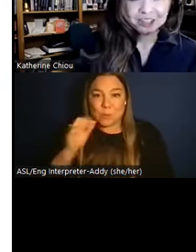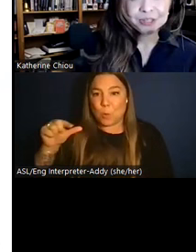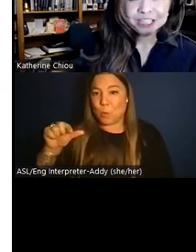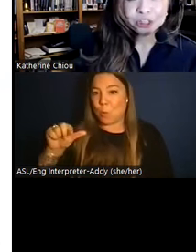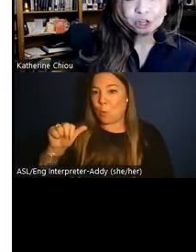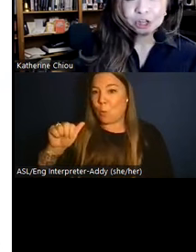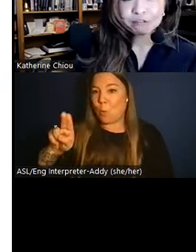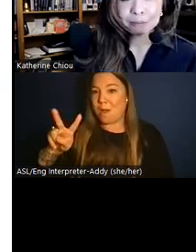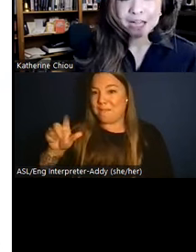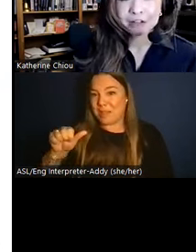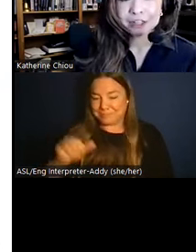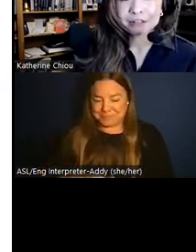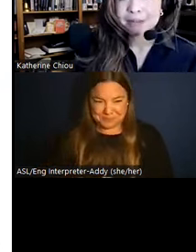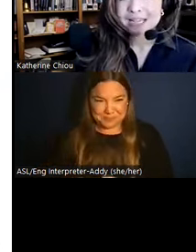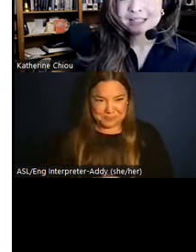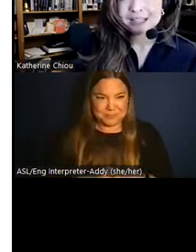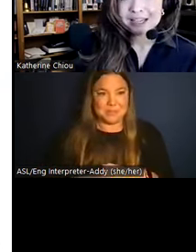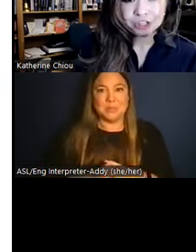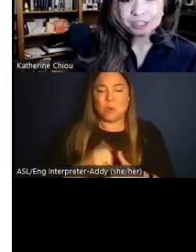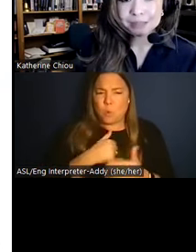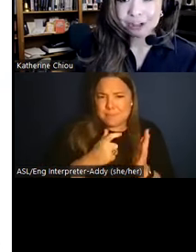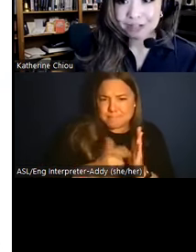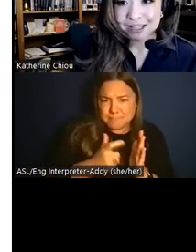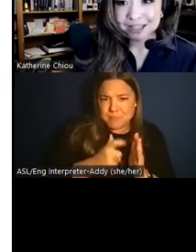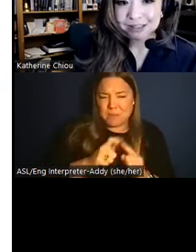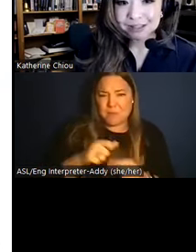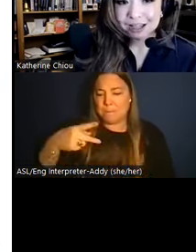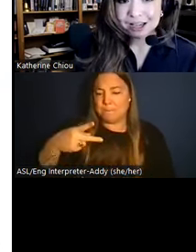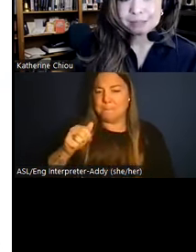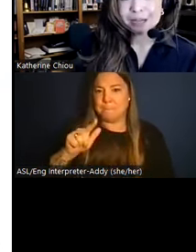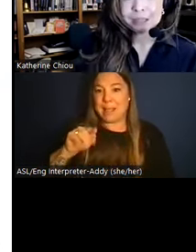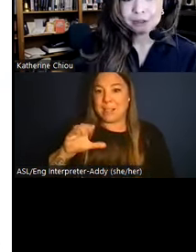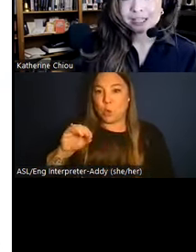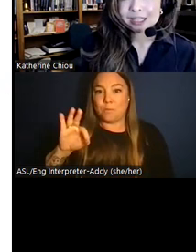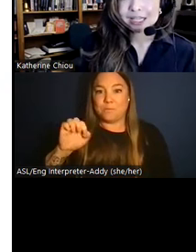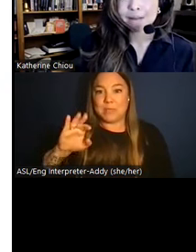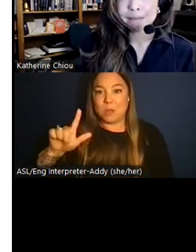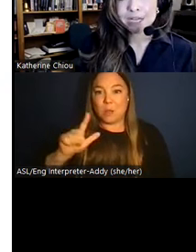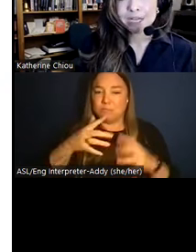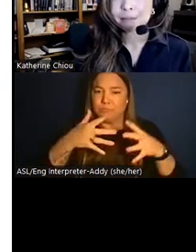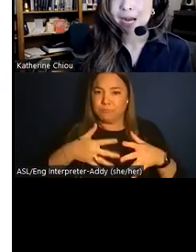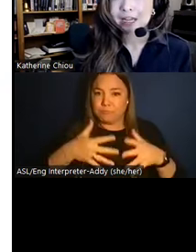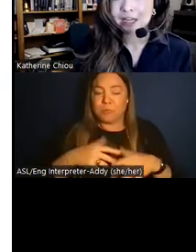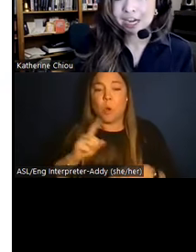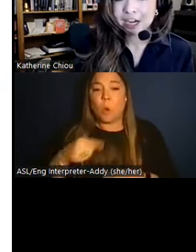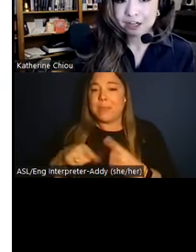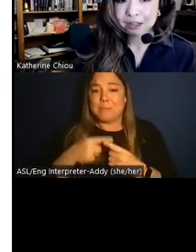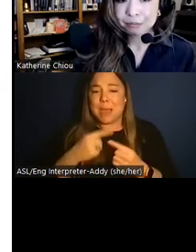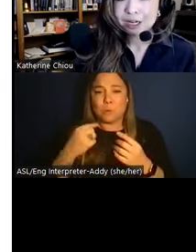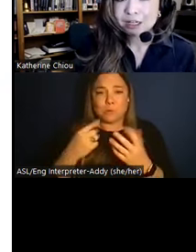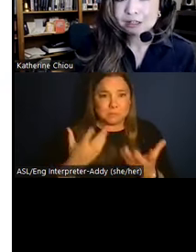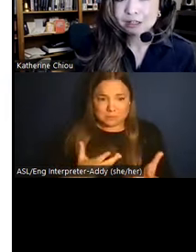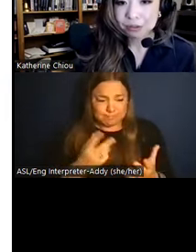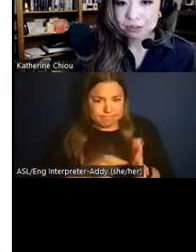This reconstruction from paleo fecal remains isn't just about ingredients, it's about experiencing a meal from a bygone era,